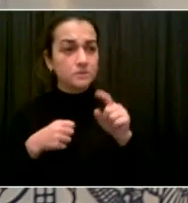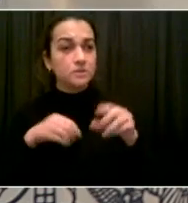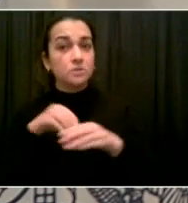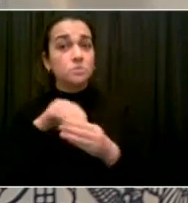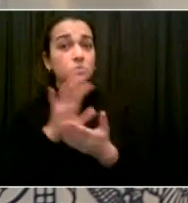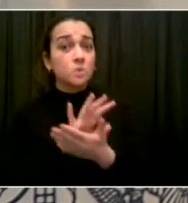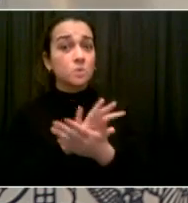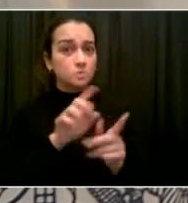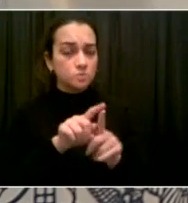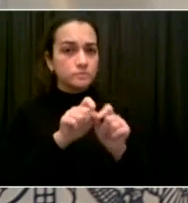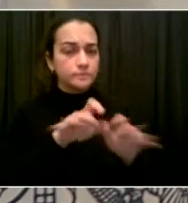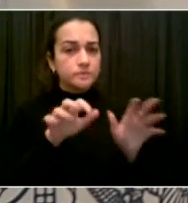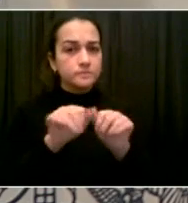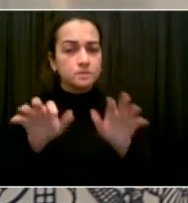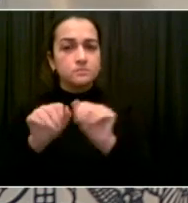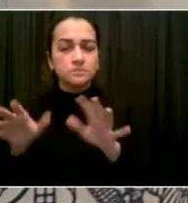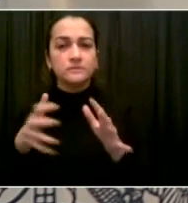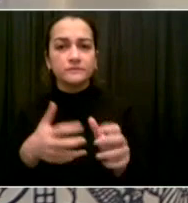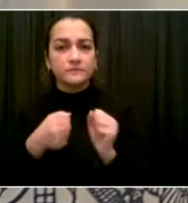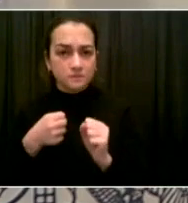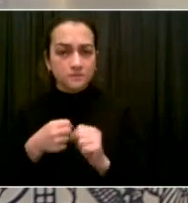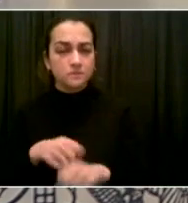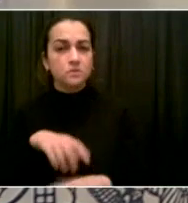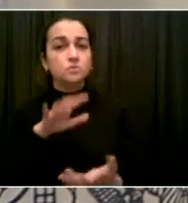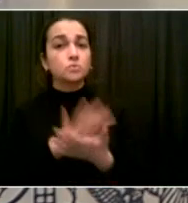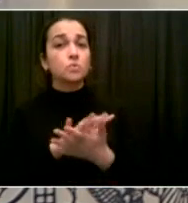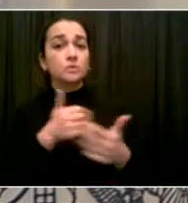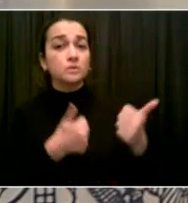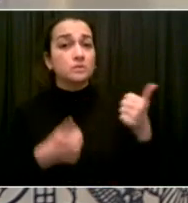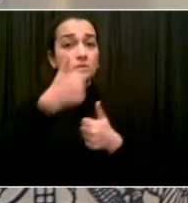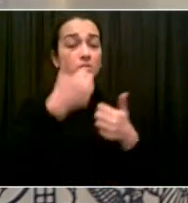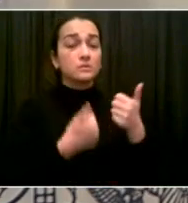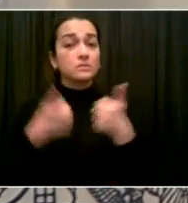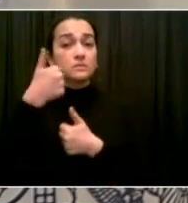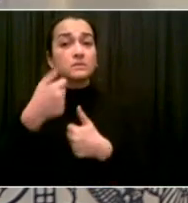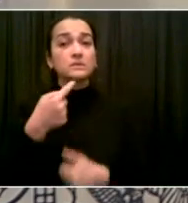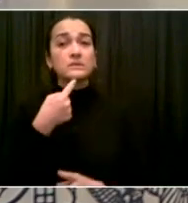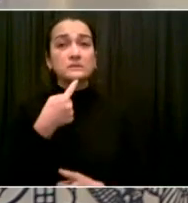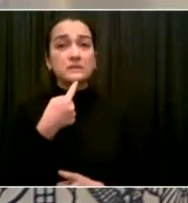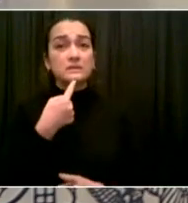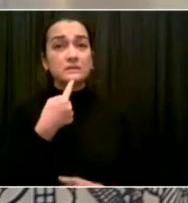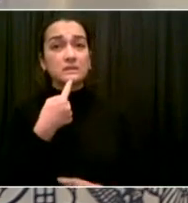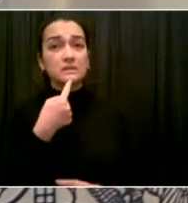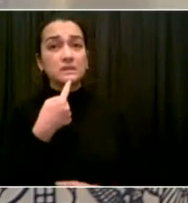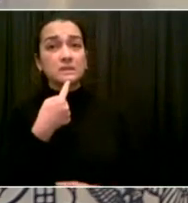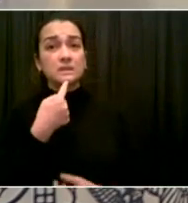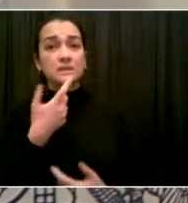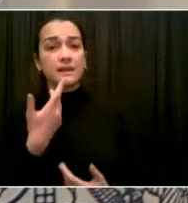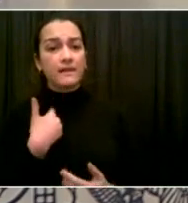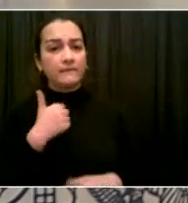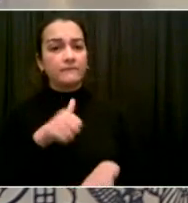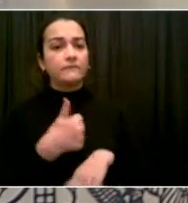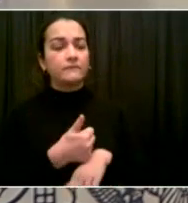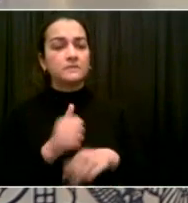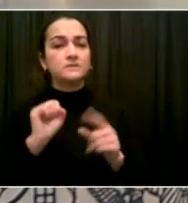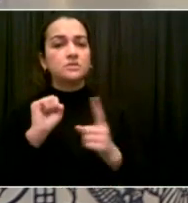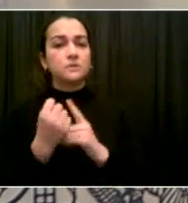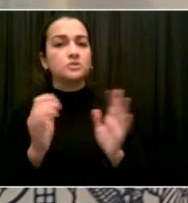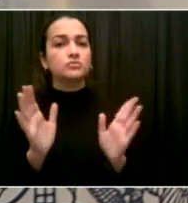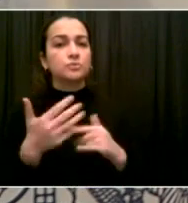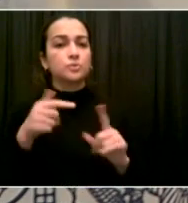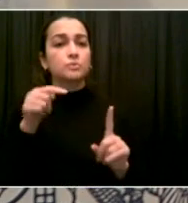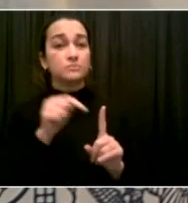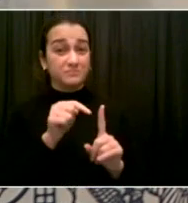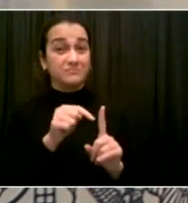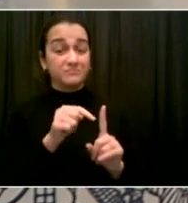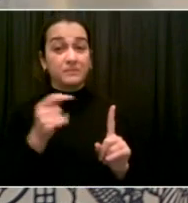to respond to positive cases. And I understand from the U of T that staffing for the situation room won't be fully